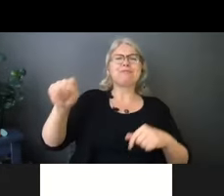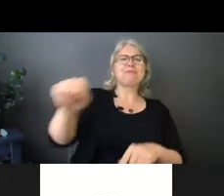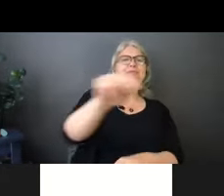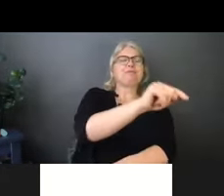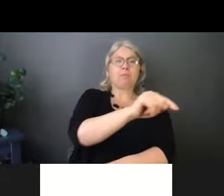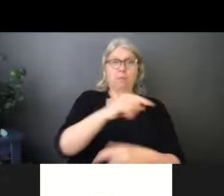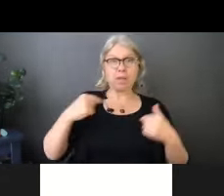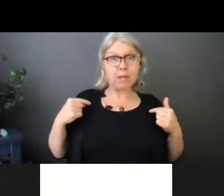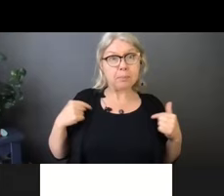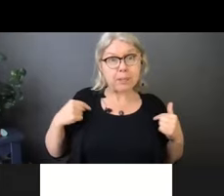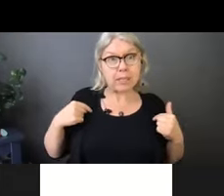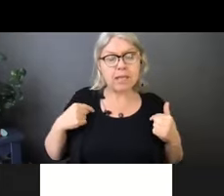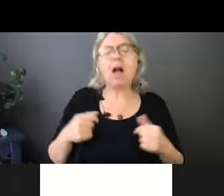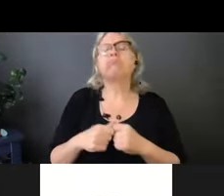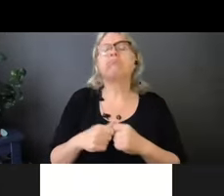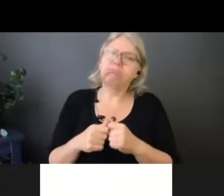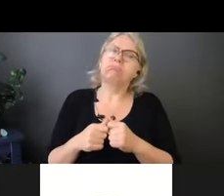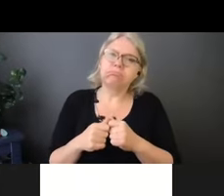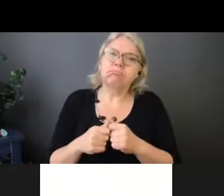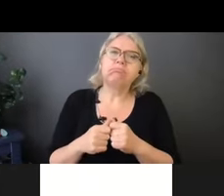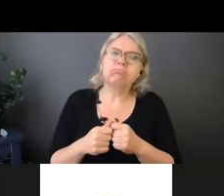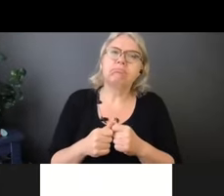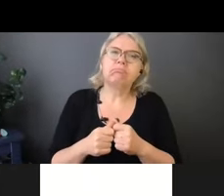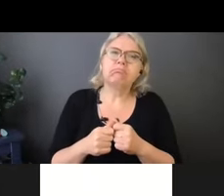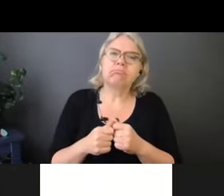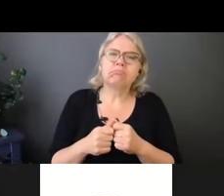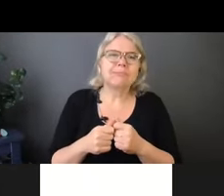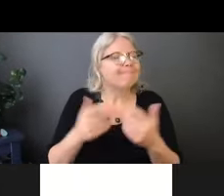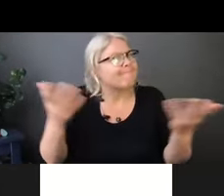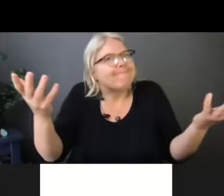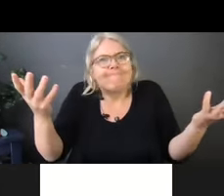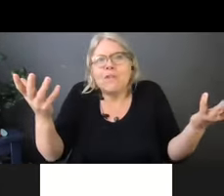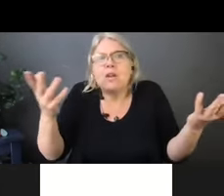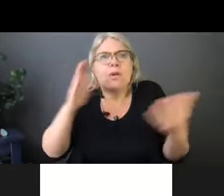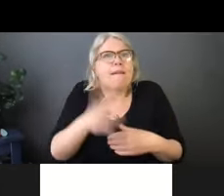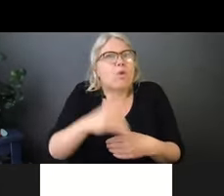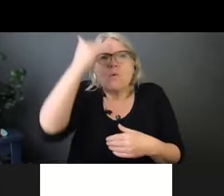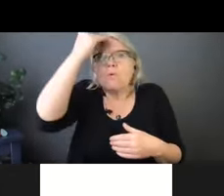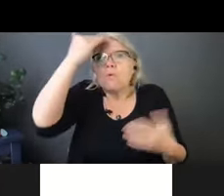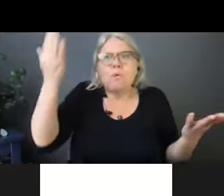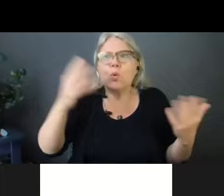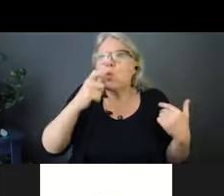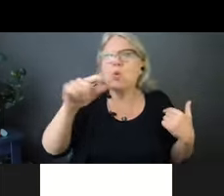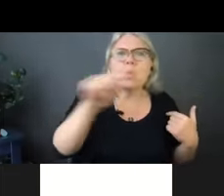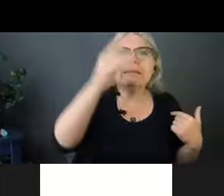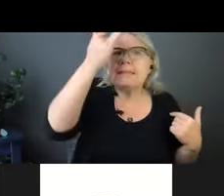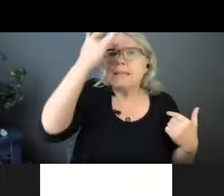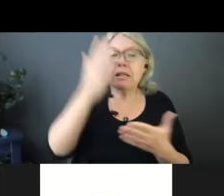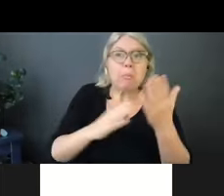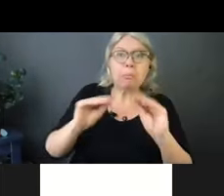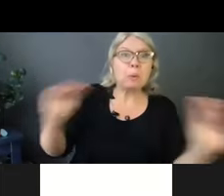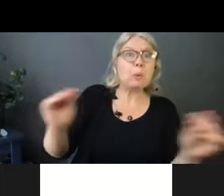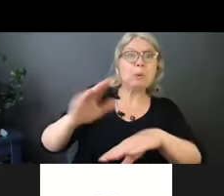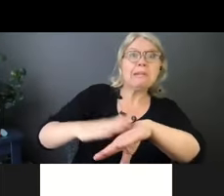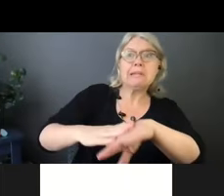for me personally, I think it's a good idea again, because of that asymptomatic transmission, we just don't know. And I know it must just